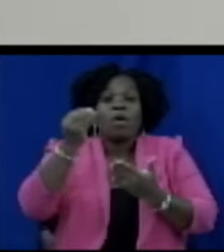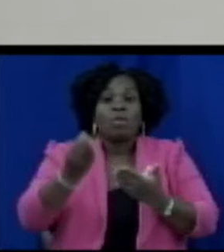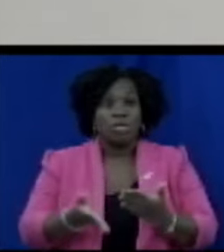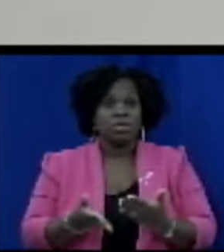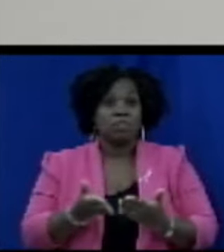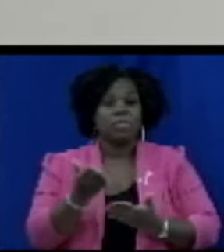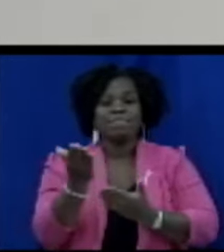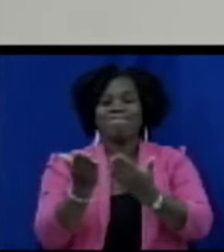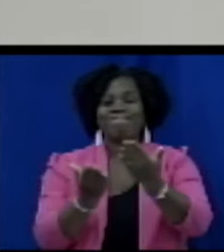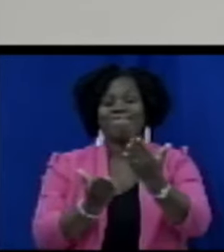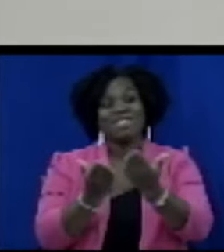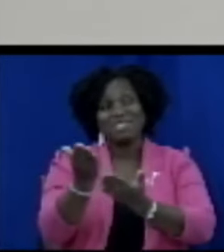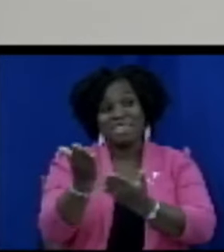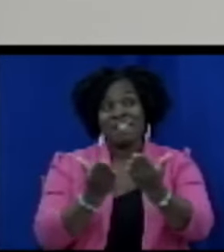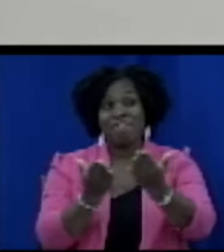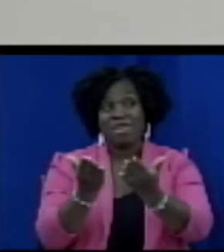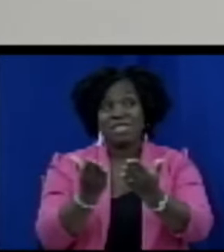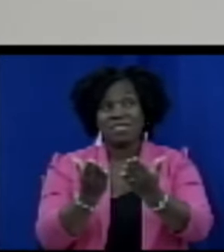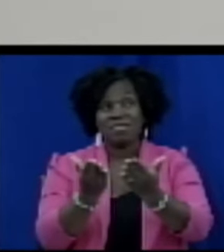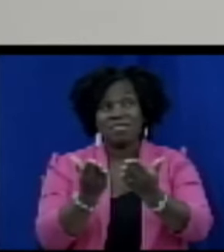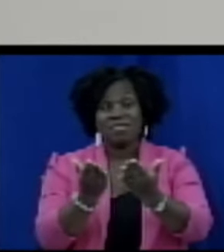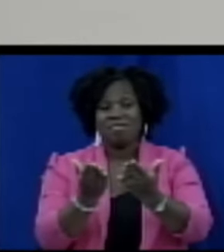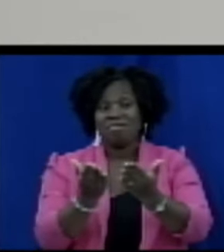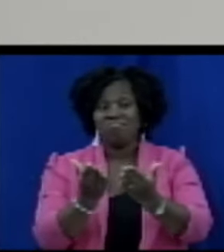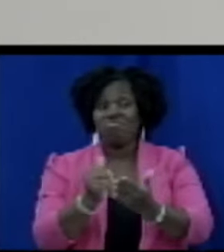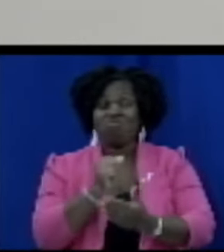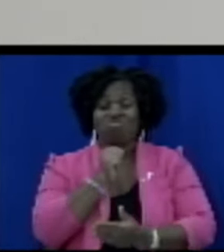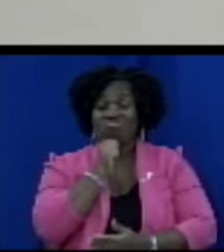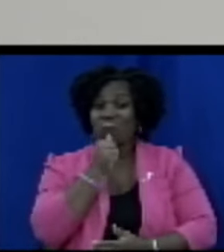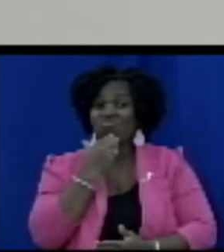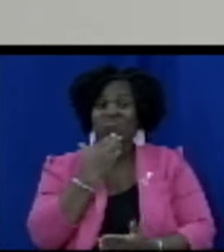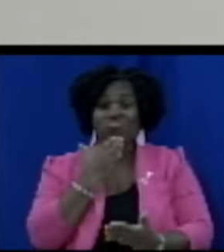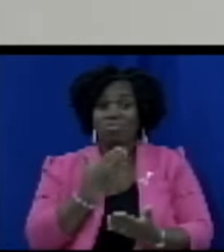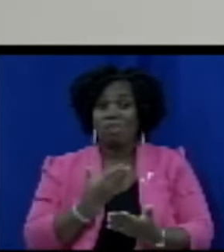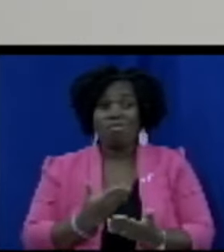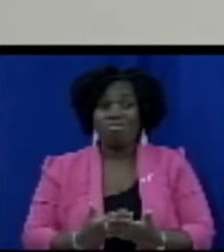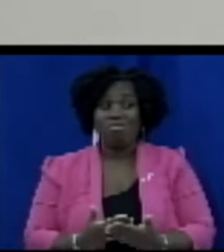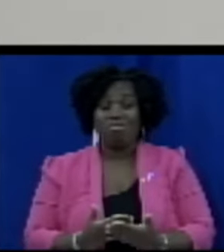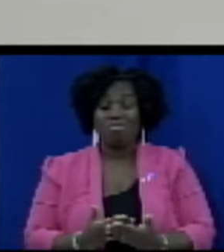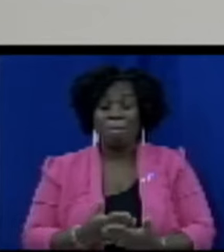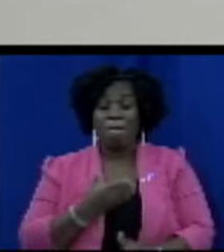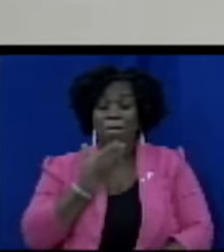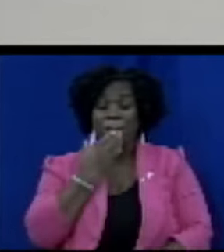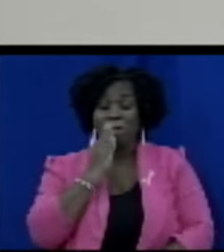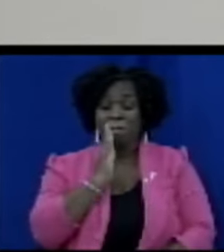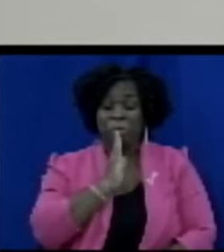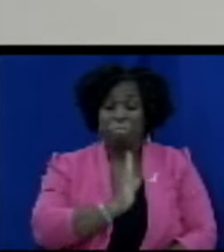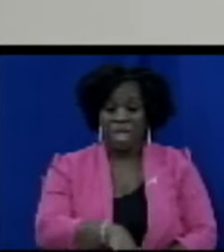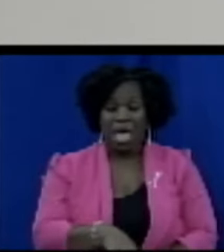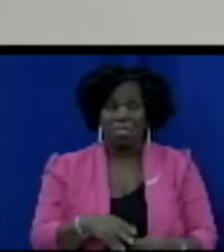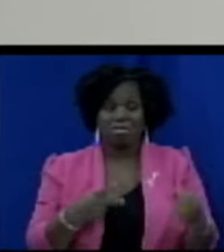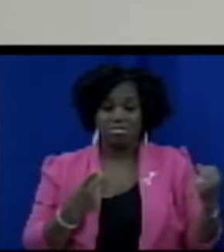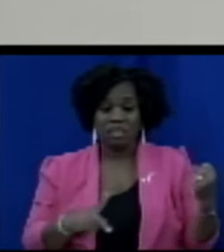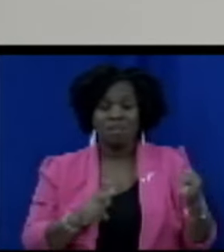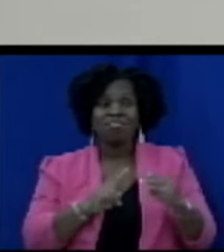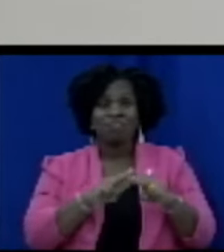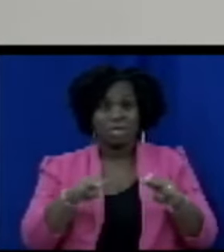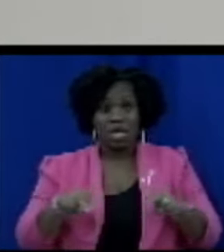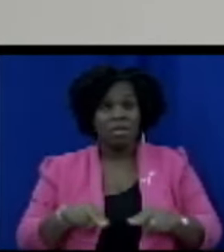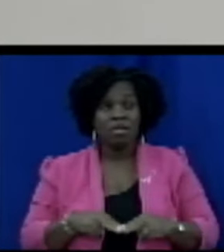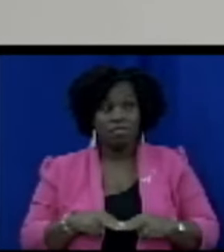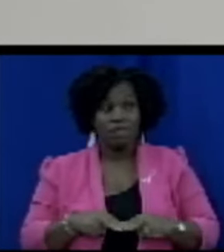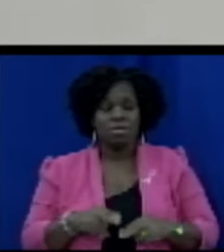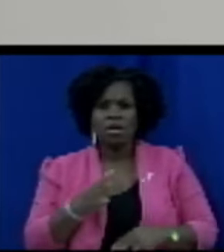speaker is very very poor in St. Kitsun Nevis and sometimes the customer